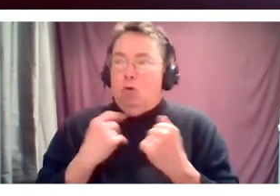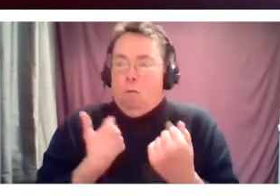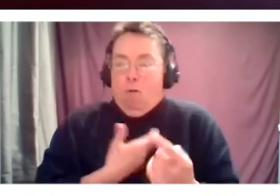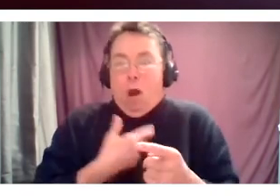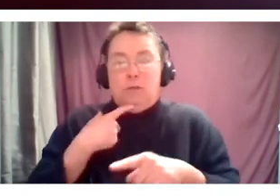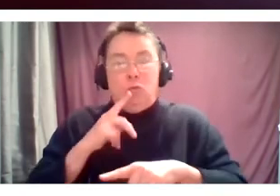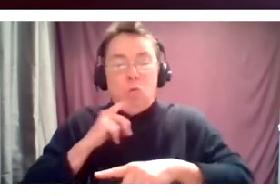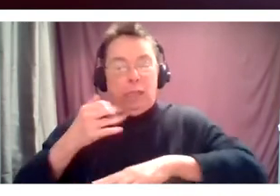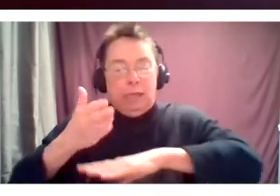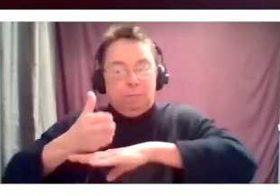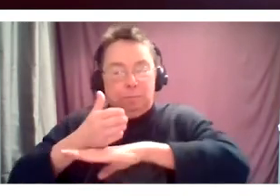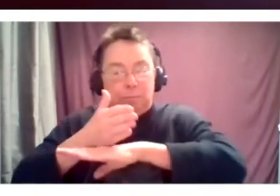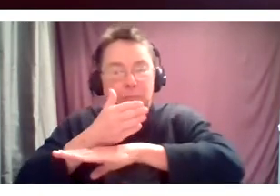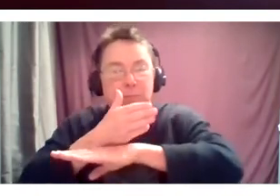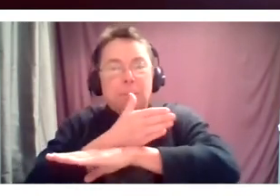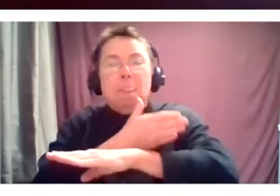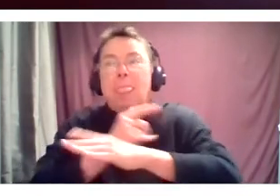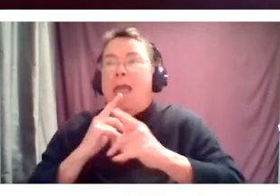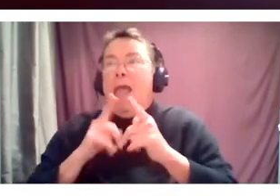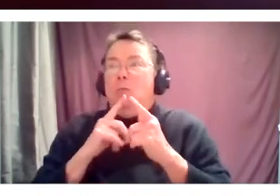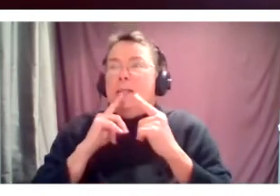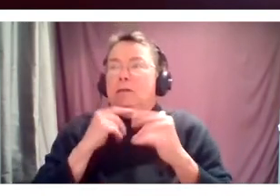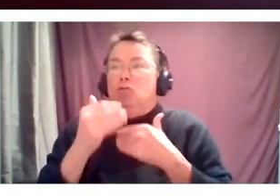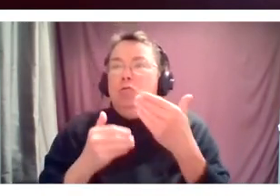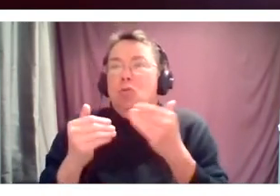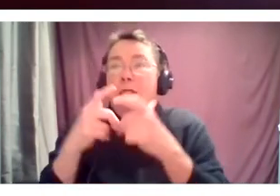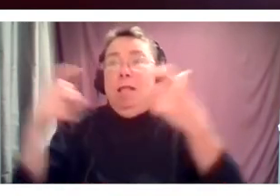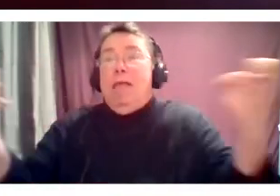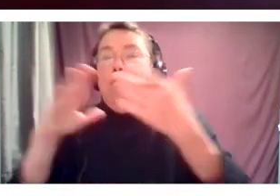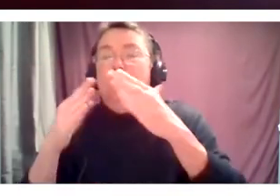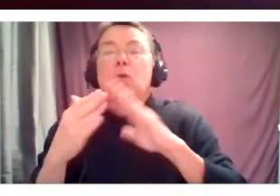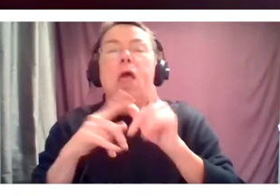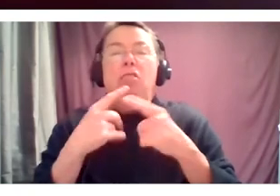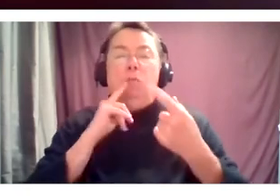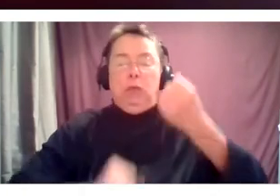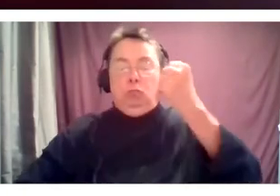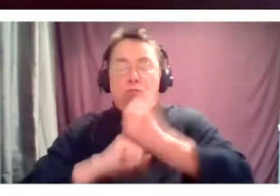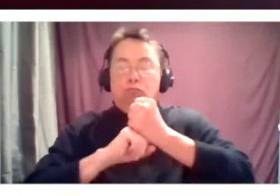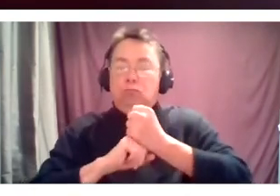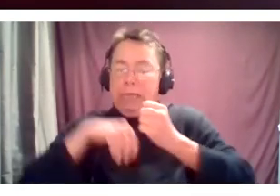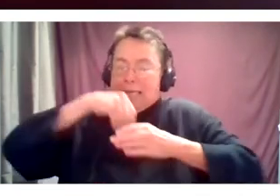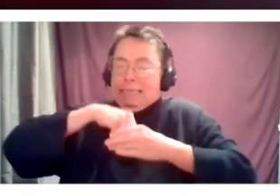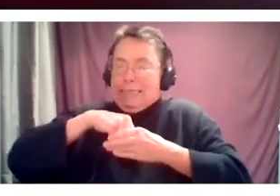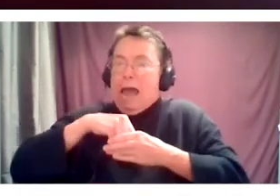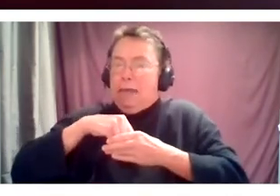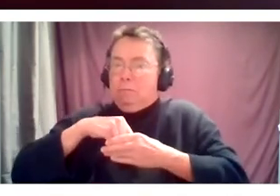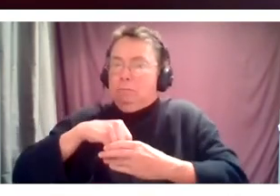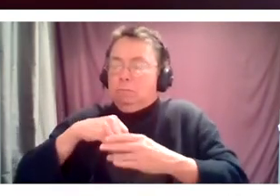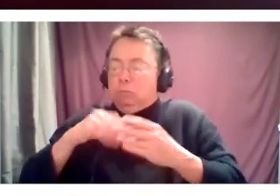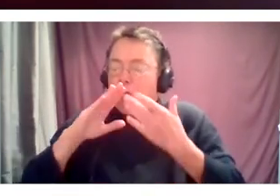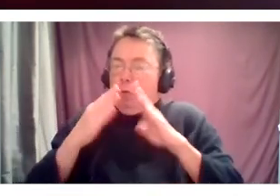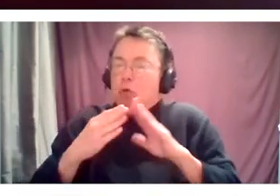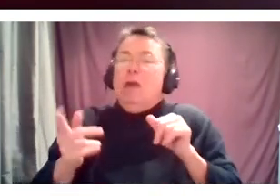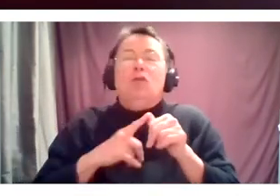embrace the larger community, we need to hold up our internal community first. So there is a slightly selfish awareness